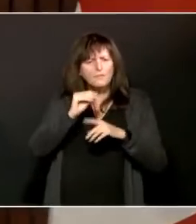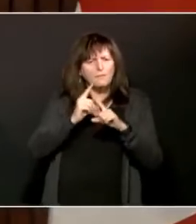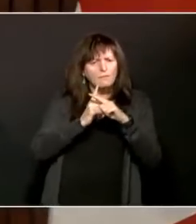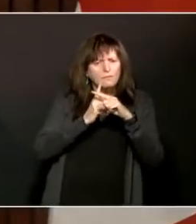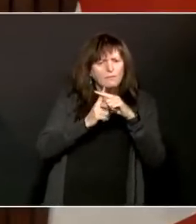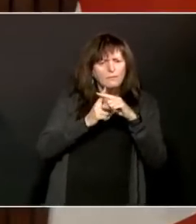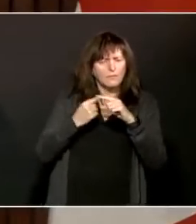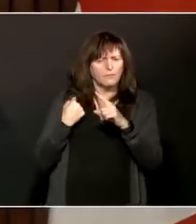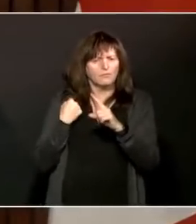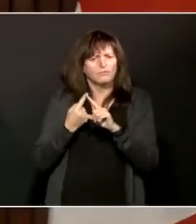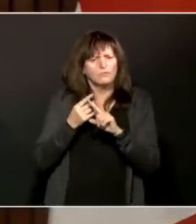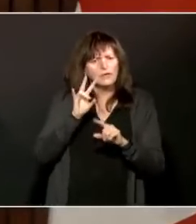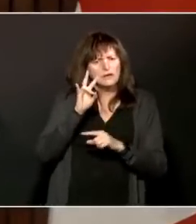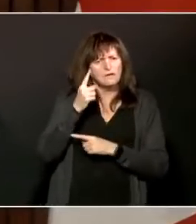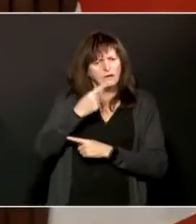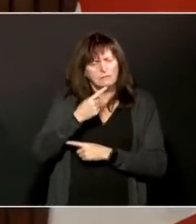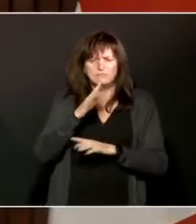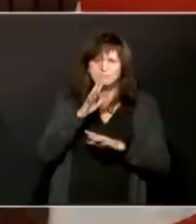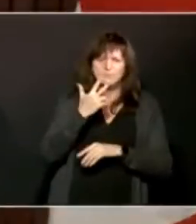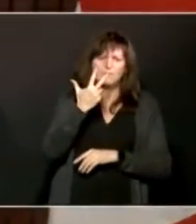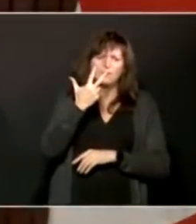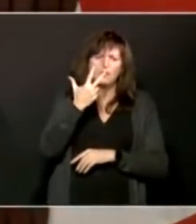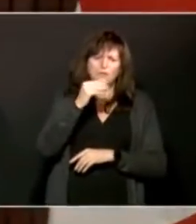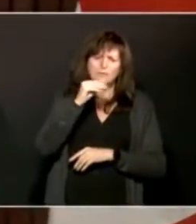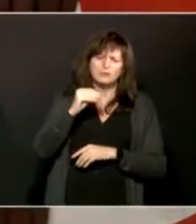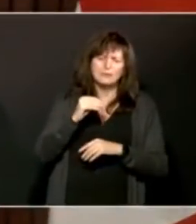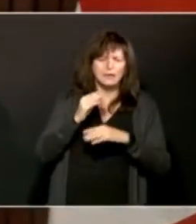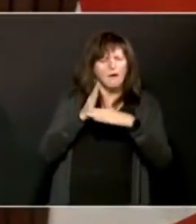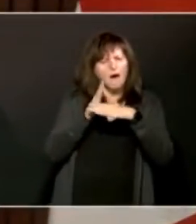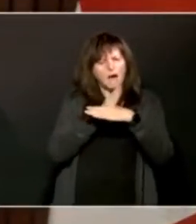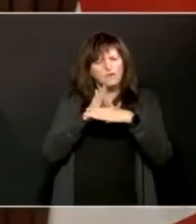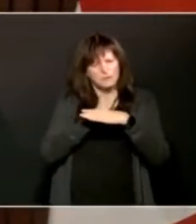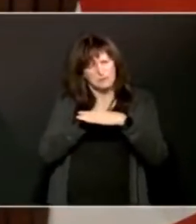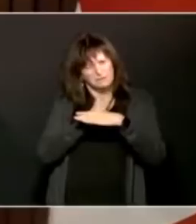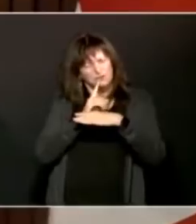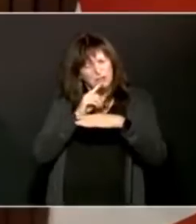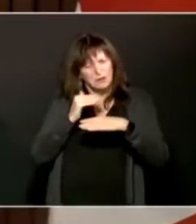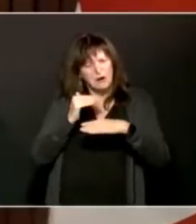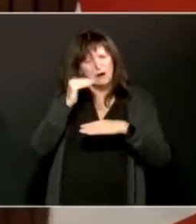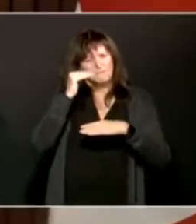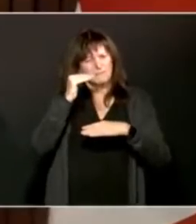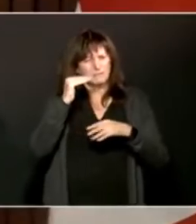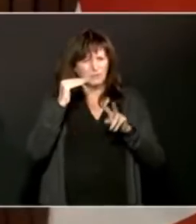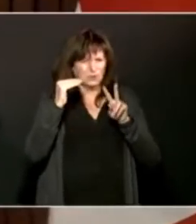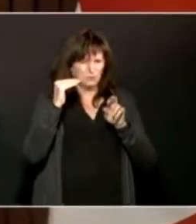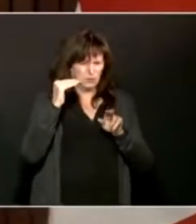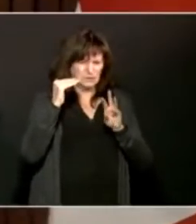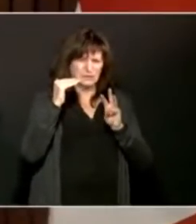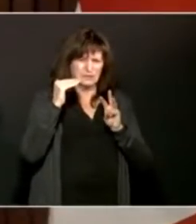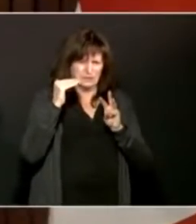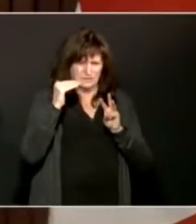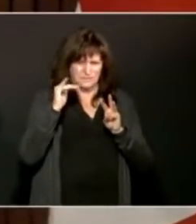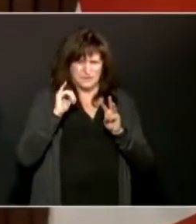3%, which is up from 2.6% for the same time period last week.